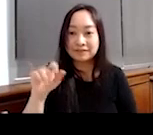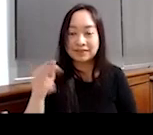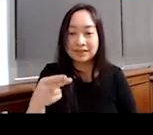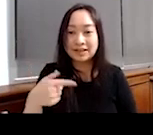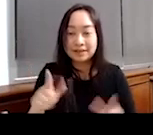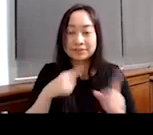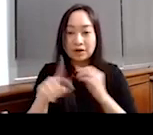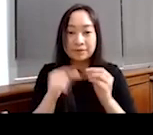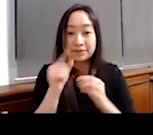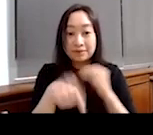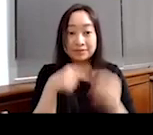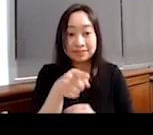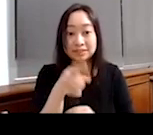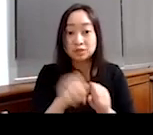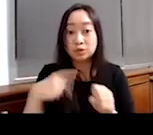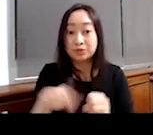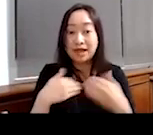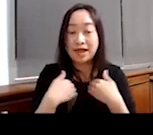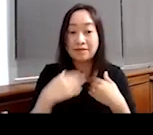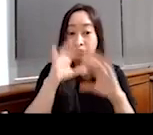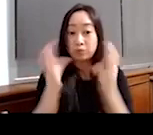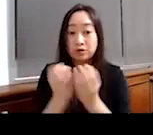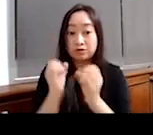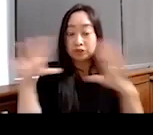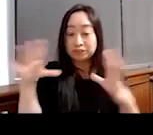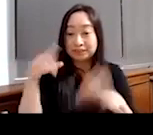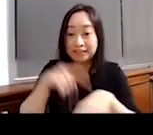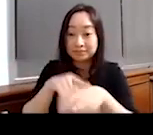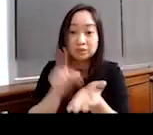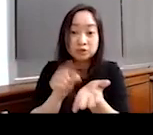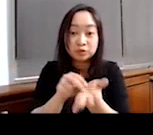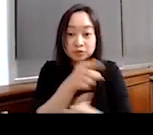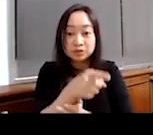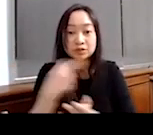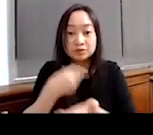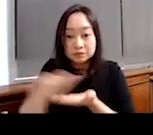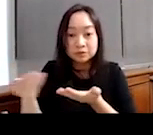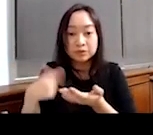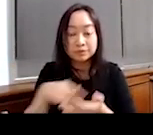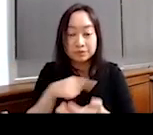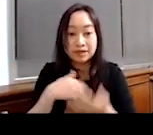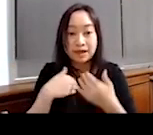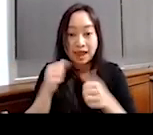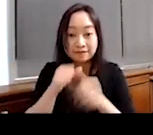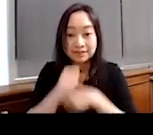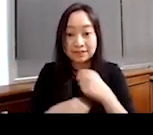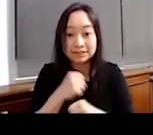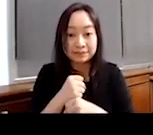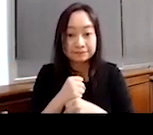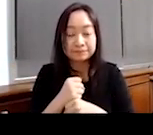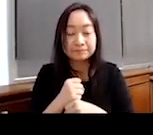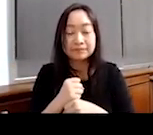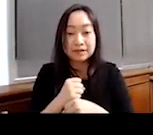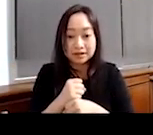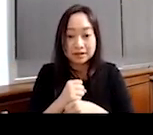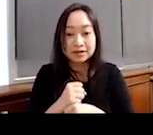talk a little bit about this. So we have a World Vision Times that we do, uh, do on every year where we curate